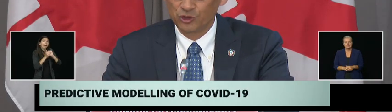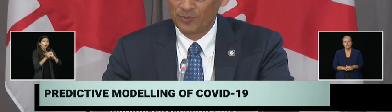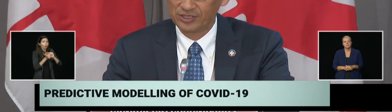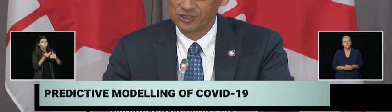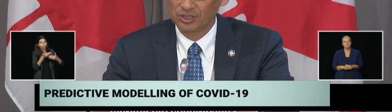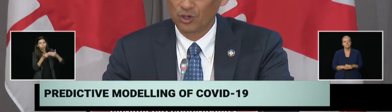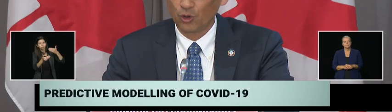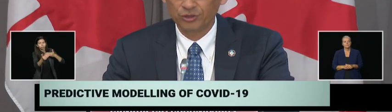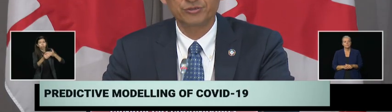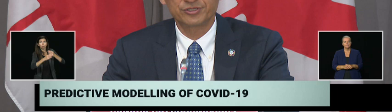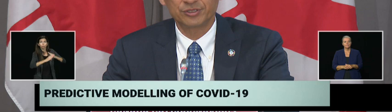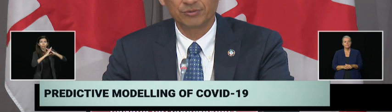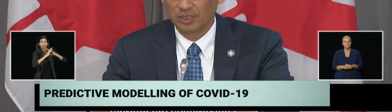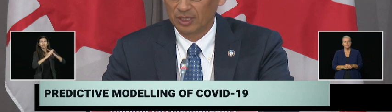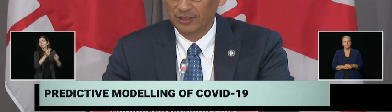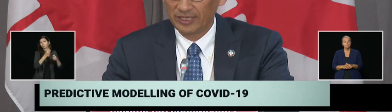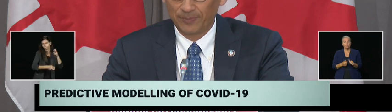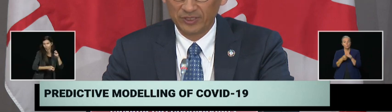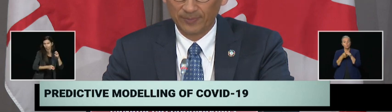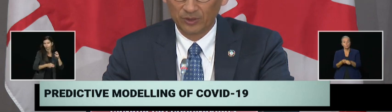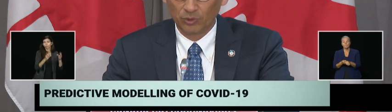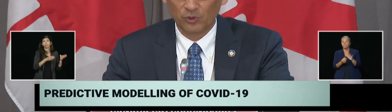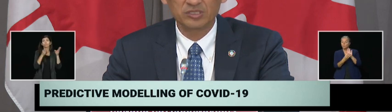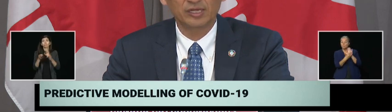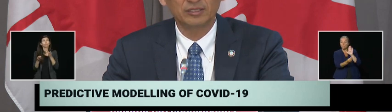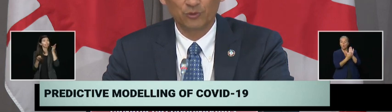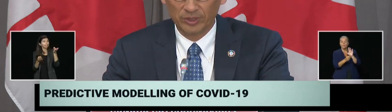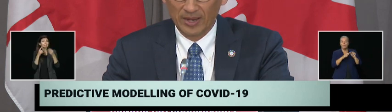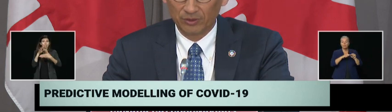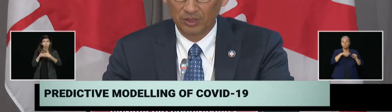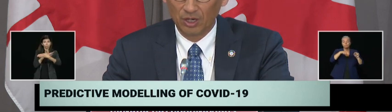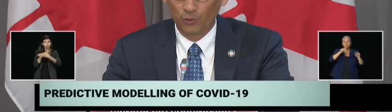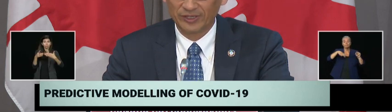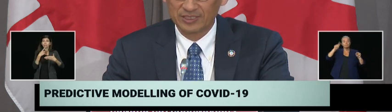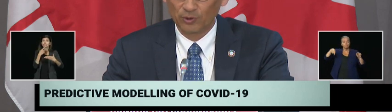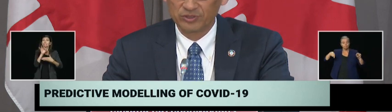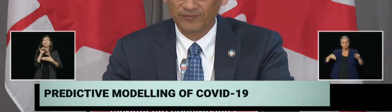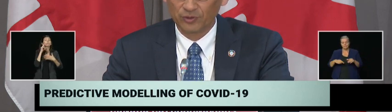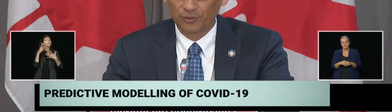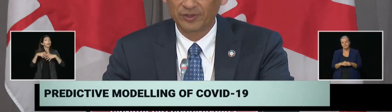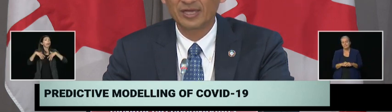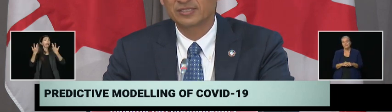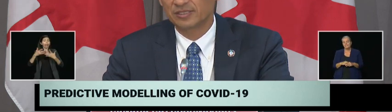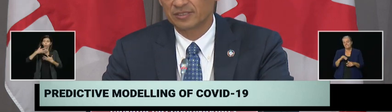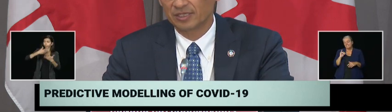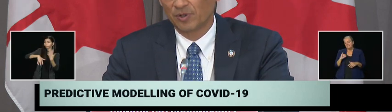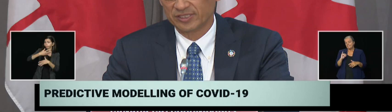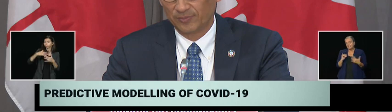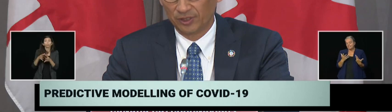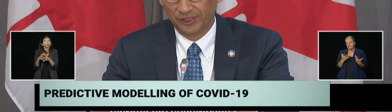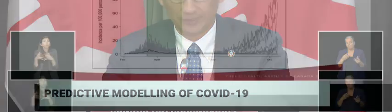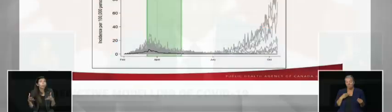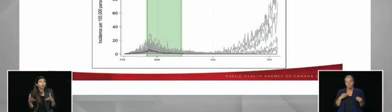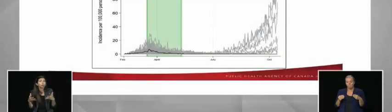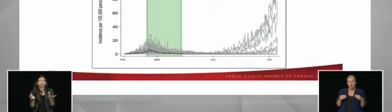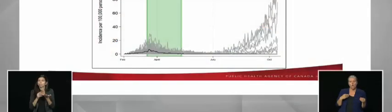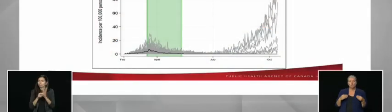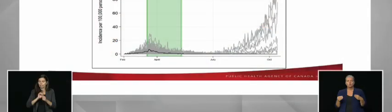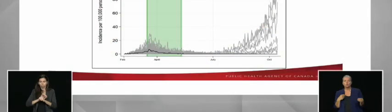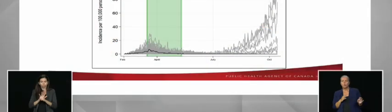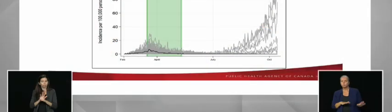relax too much or too soon, the epidemic will most likely rebound with explosive growth as a distinct possibility.